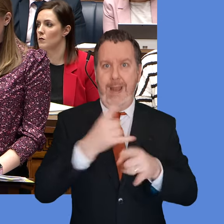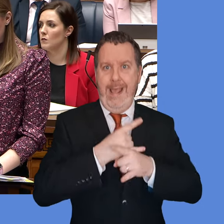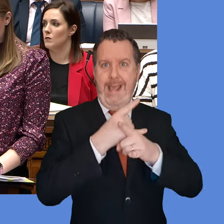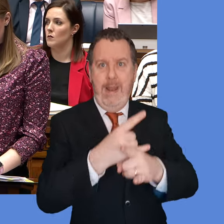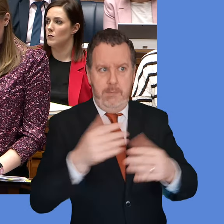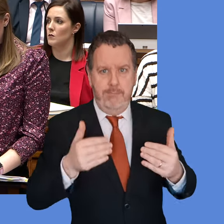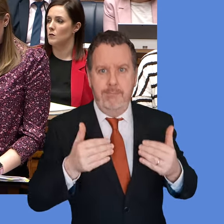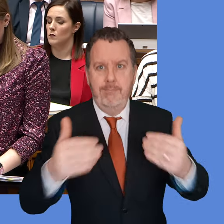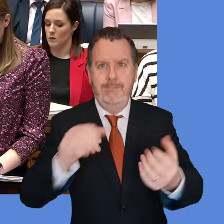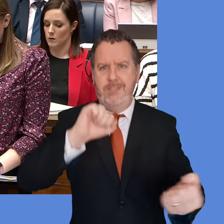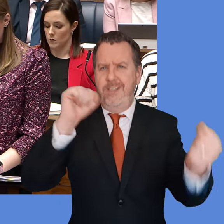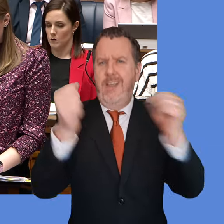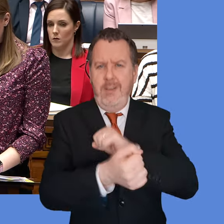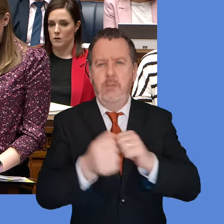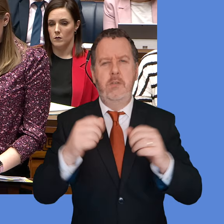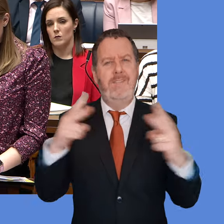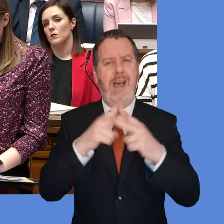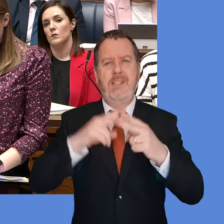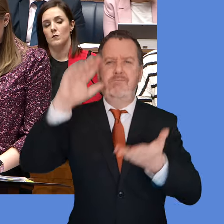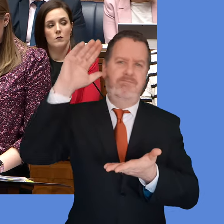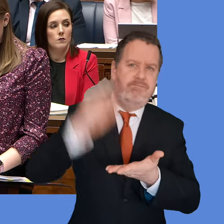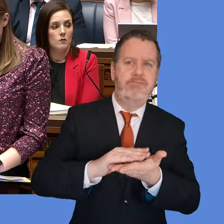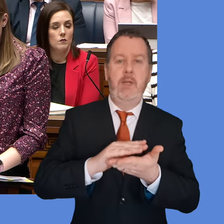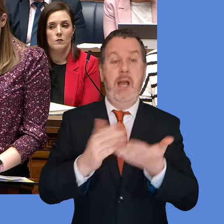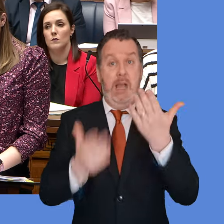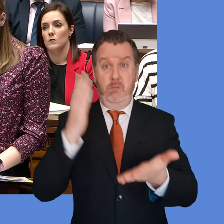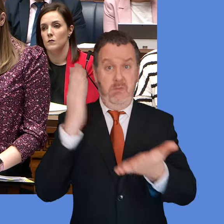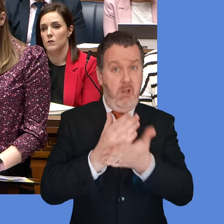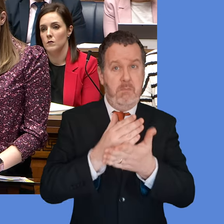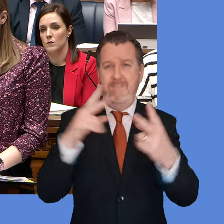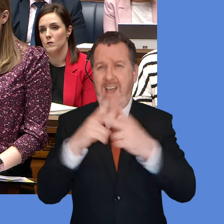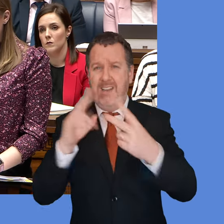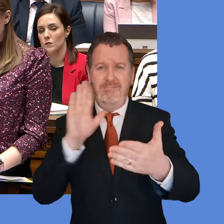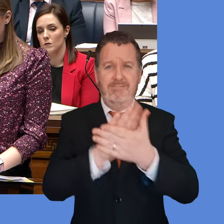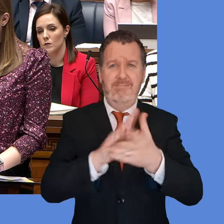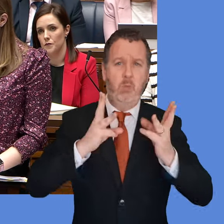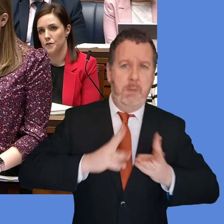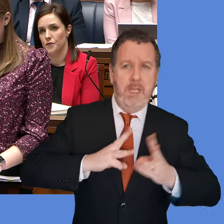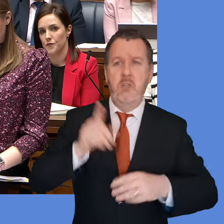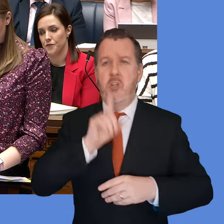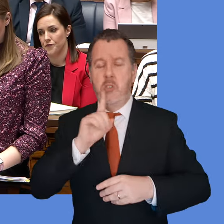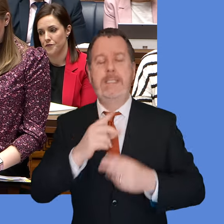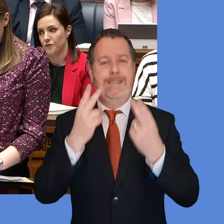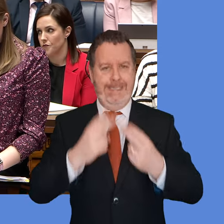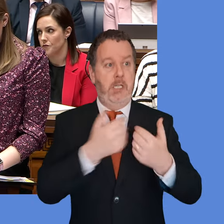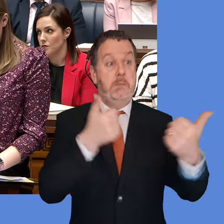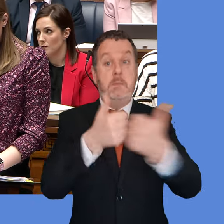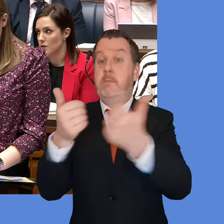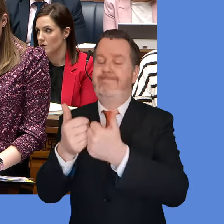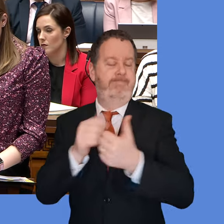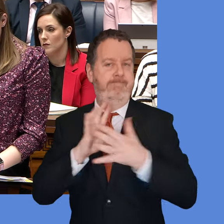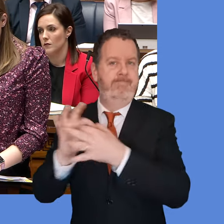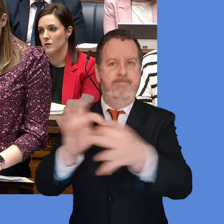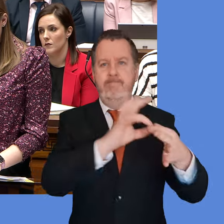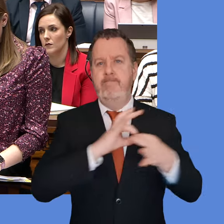the changes that we all want to see. In order to tackle violence against women and girls, it is essential that we work in a more strategic and joined-up way. Governance